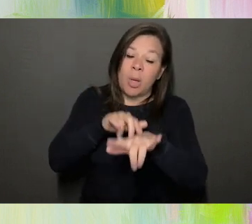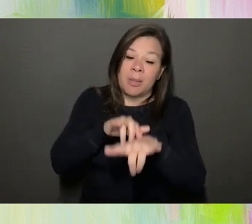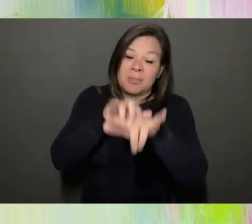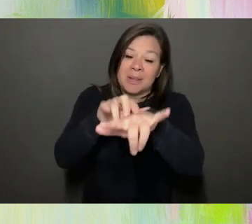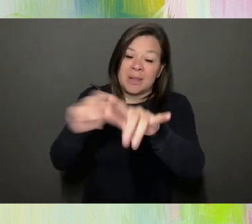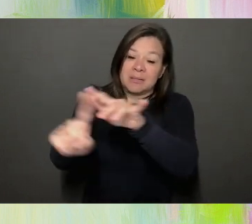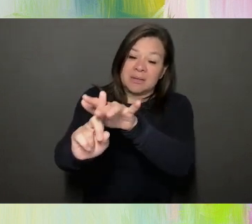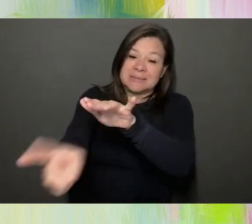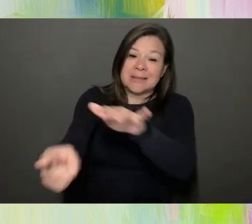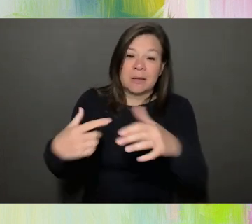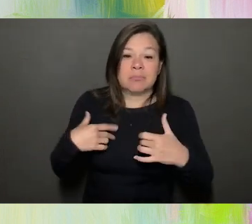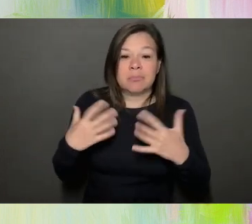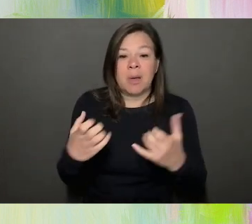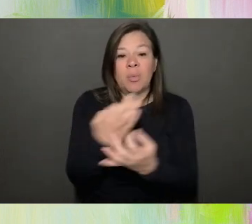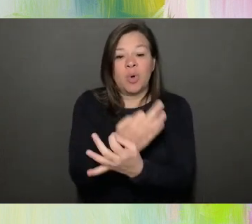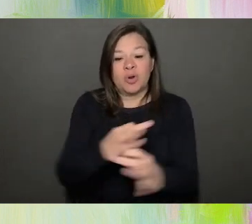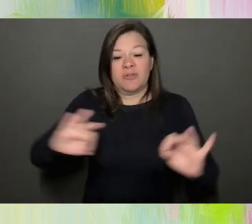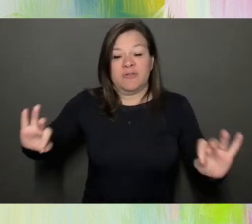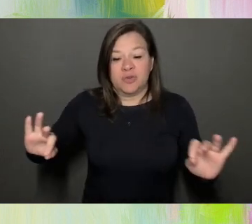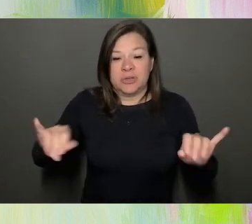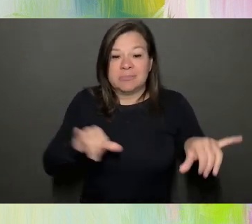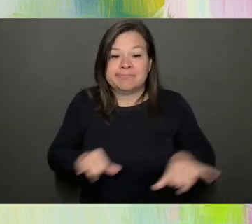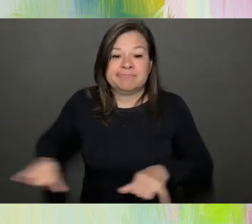be free like everyone else.